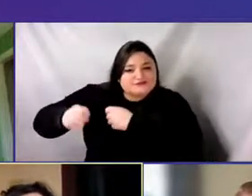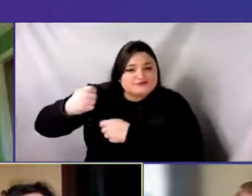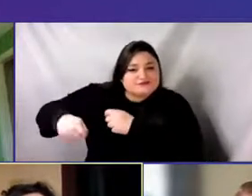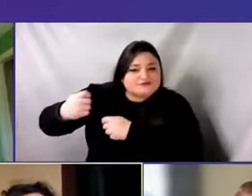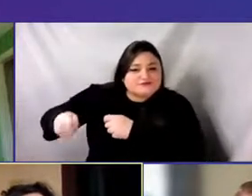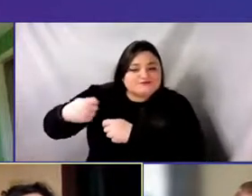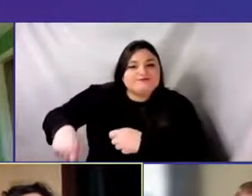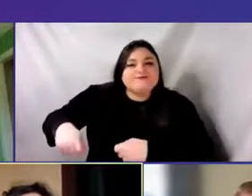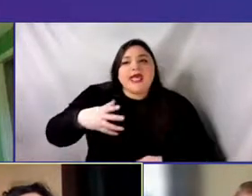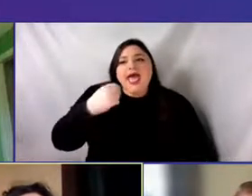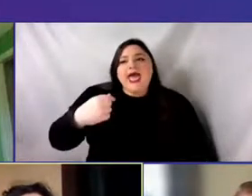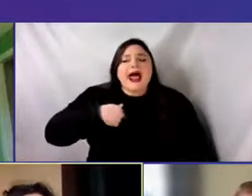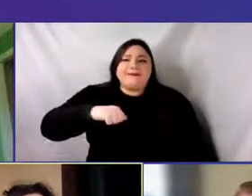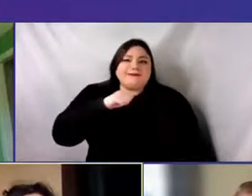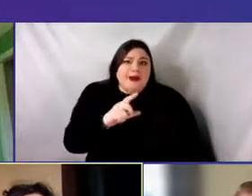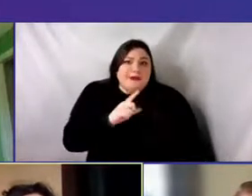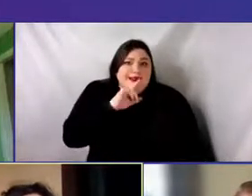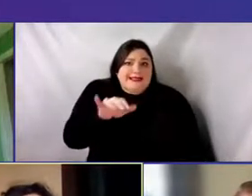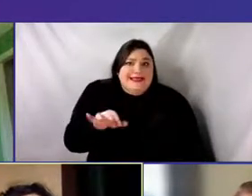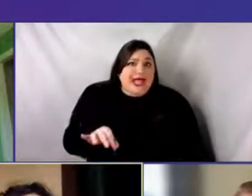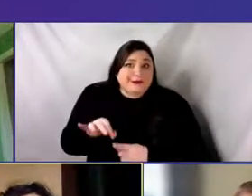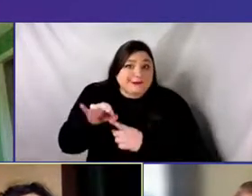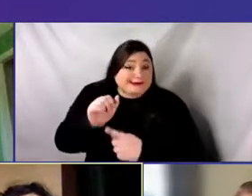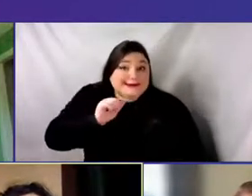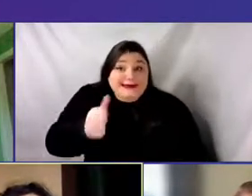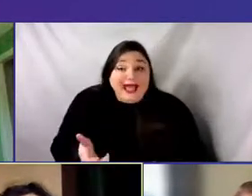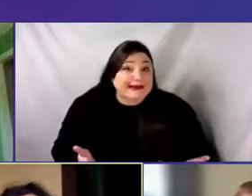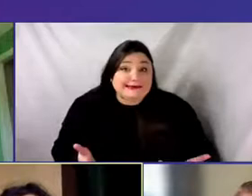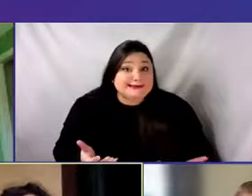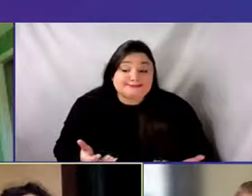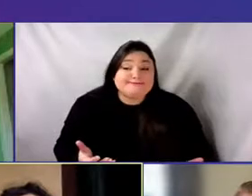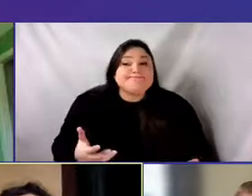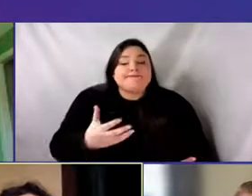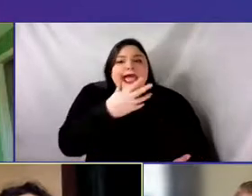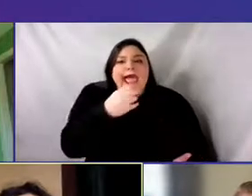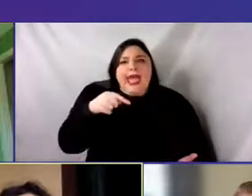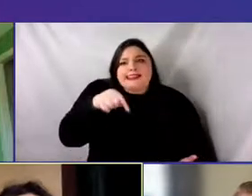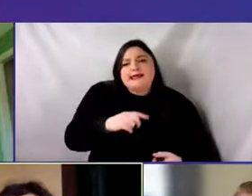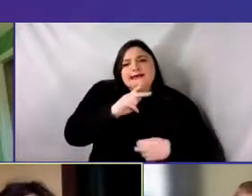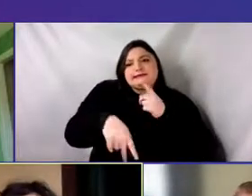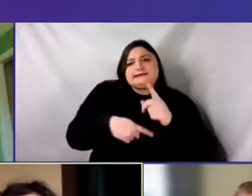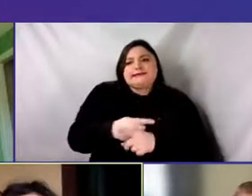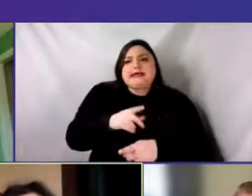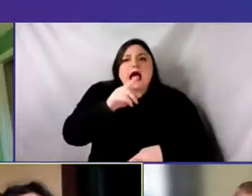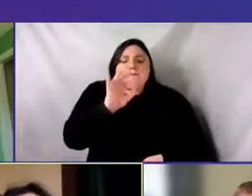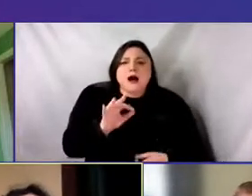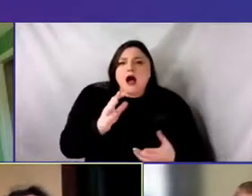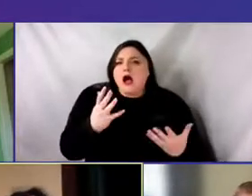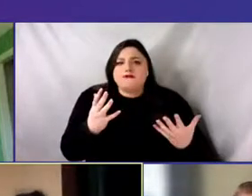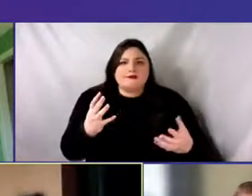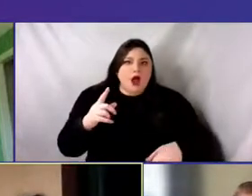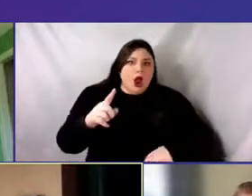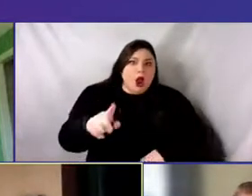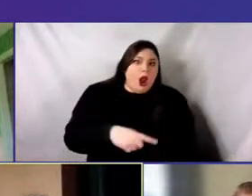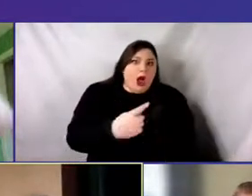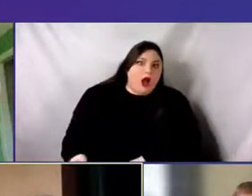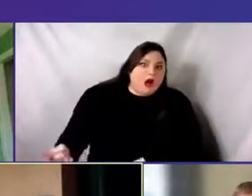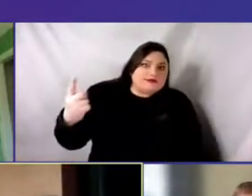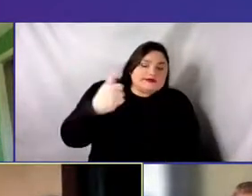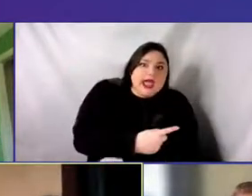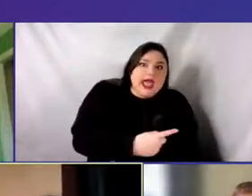particularly unique, nor is this kind of hyperbolically obscenely long day that I'm having